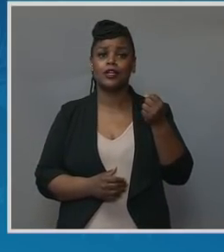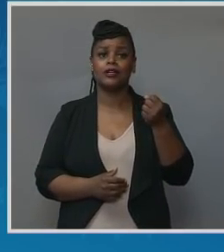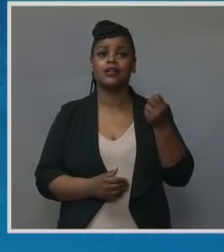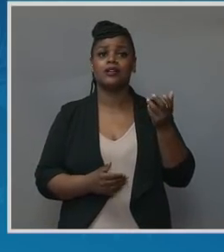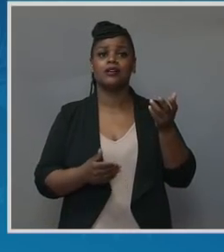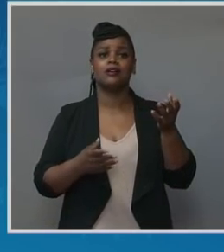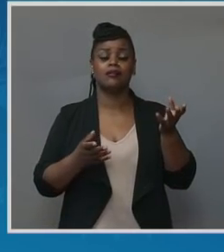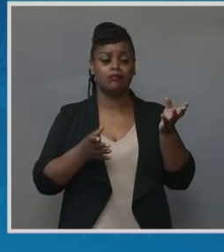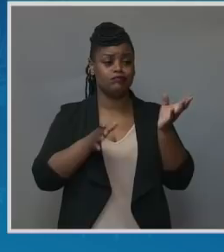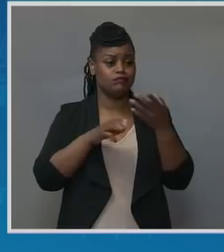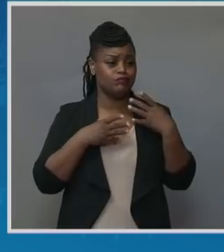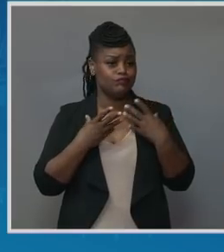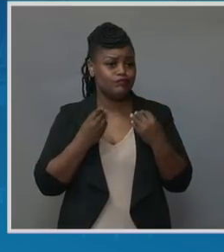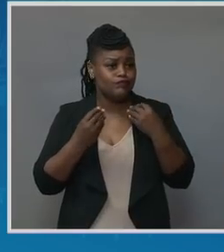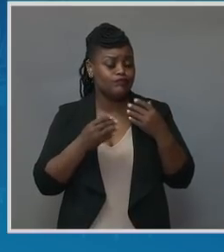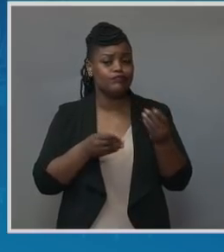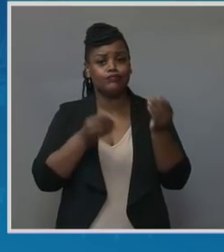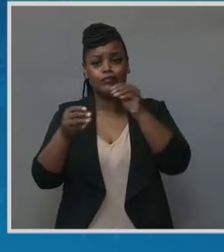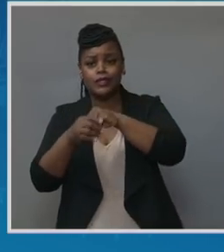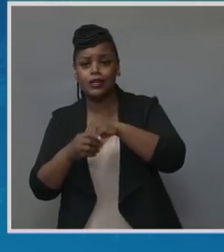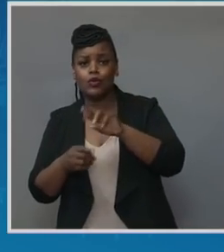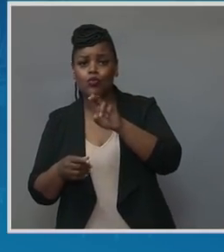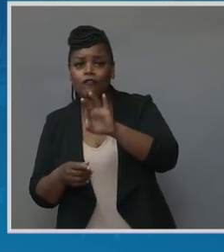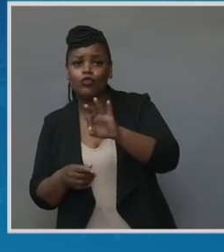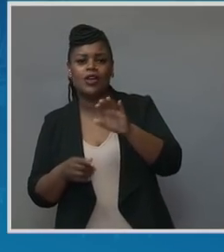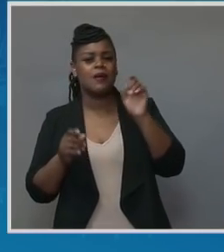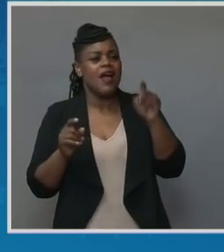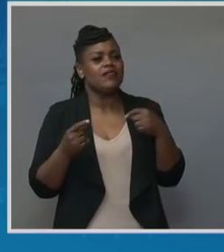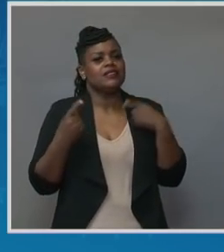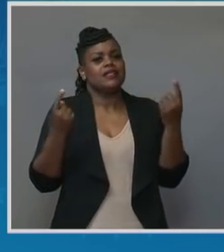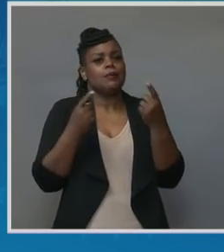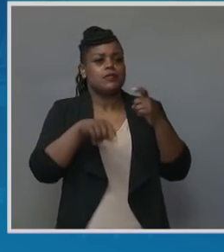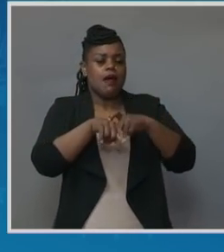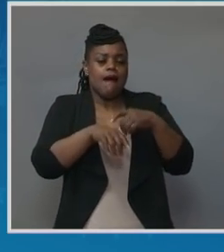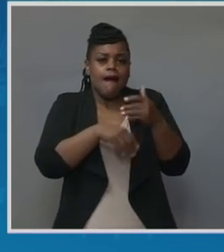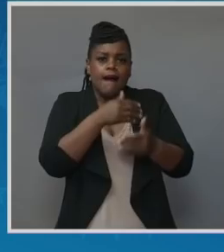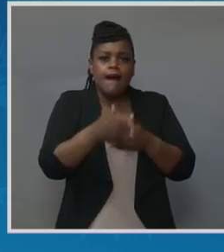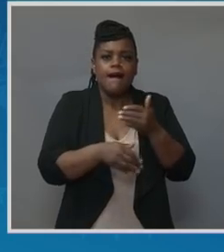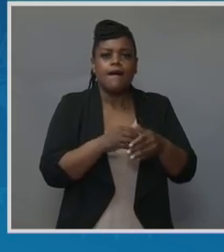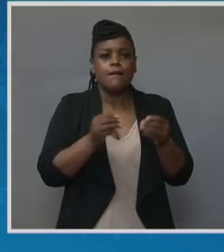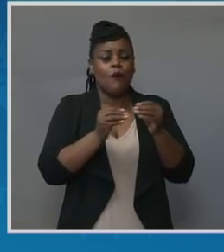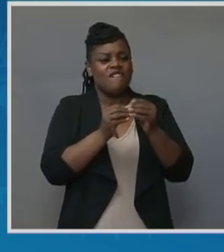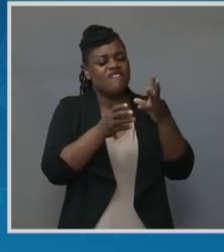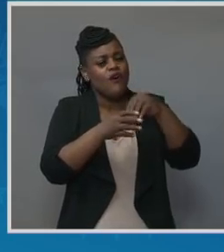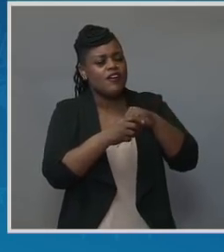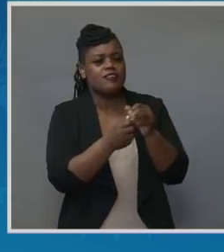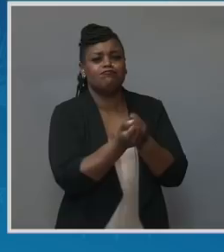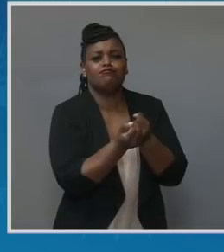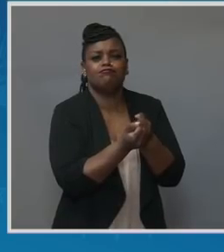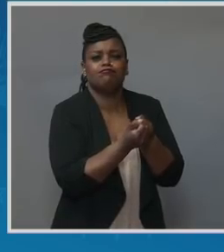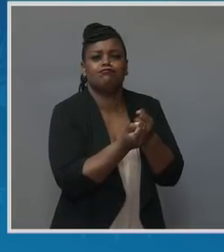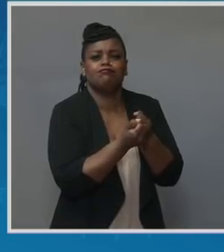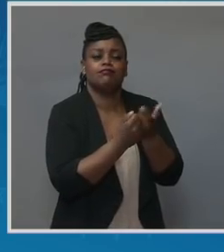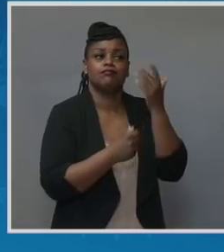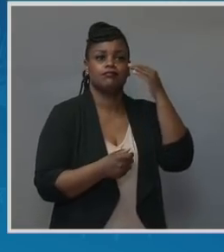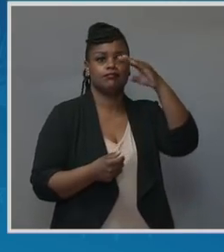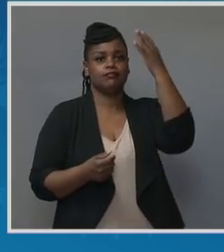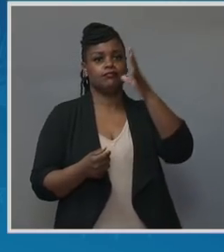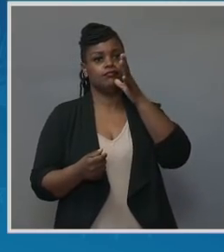single person should be afforded that. It's so much more to it. And with black women in particular, what kinds of,